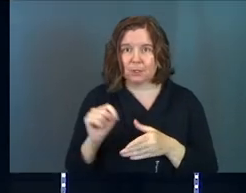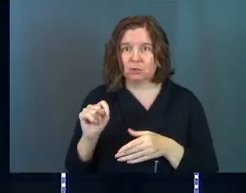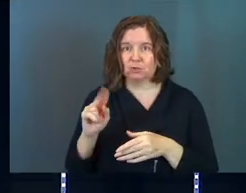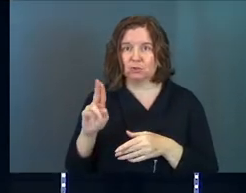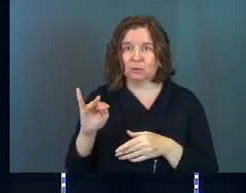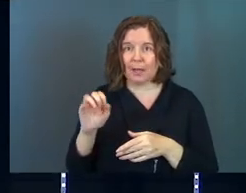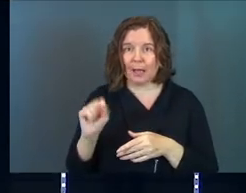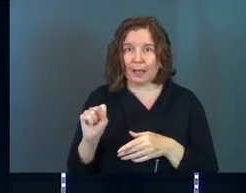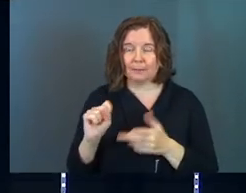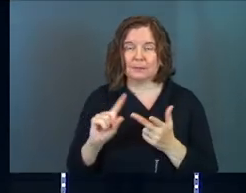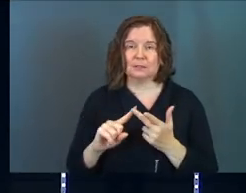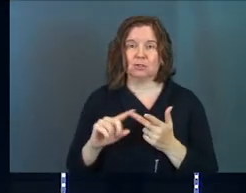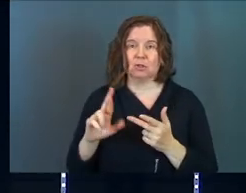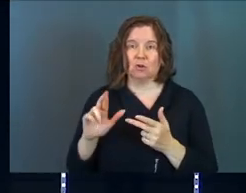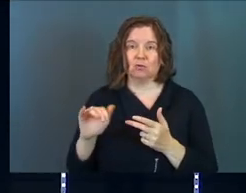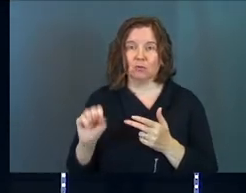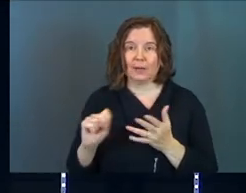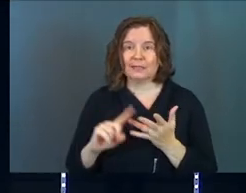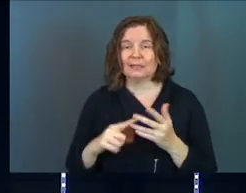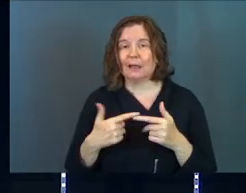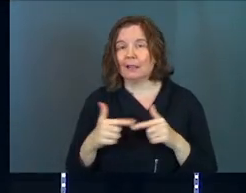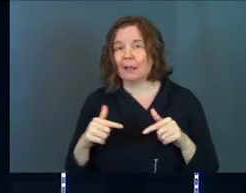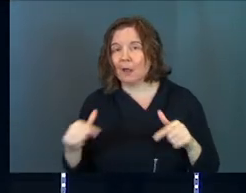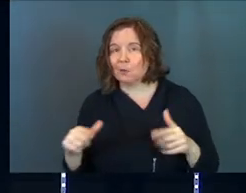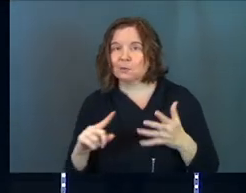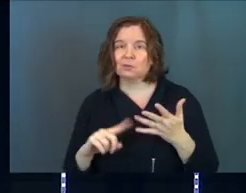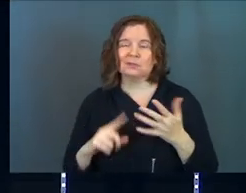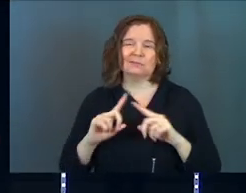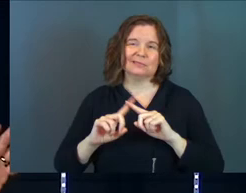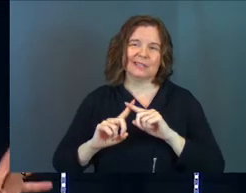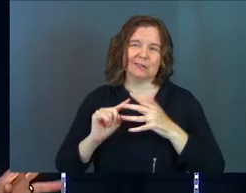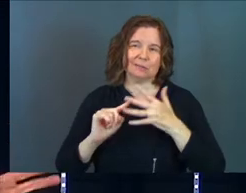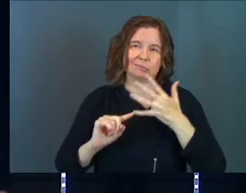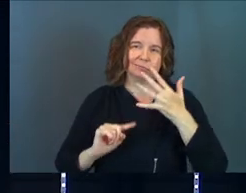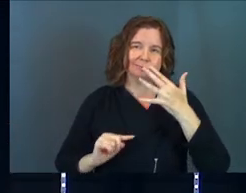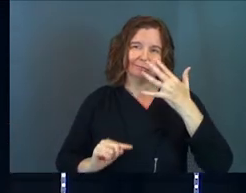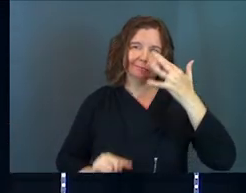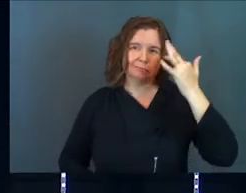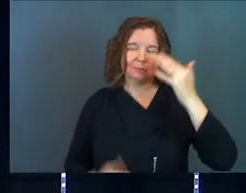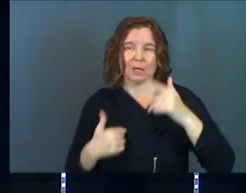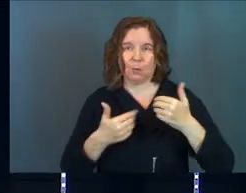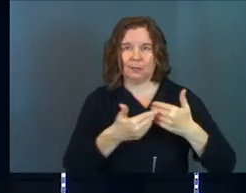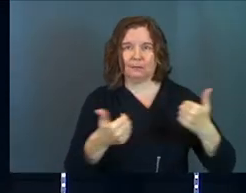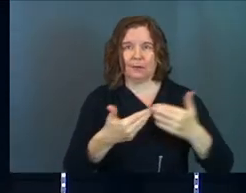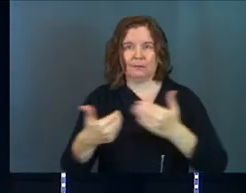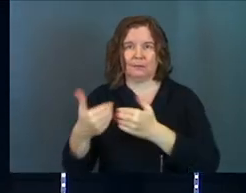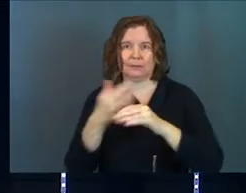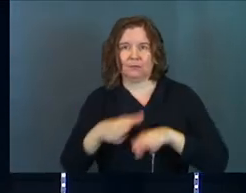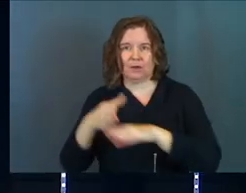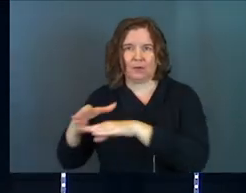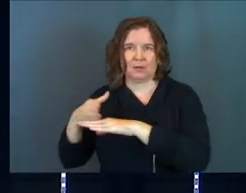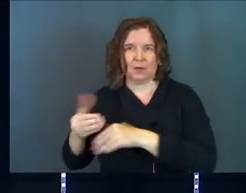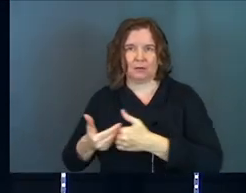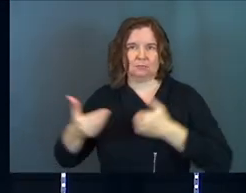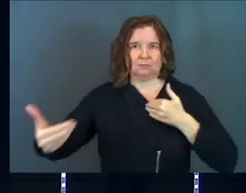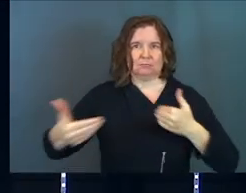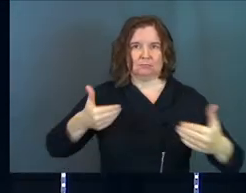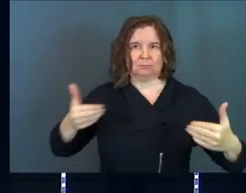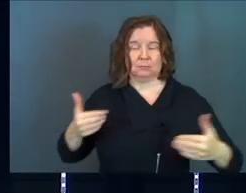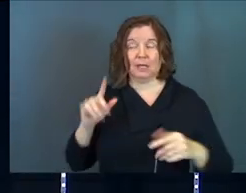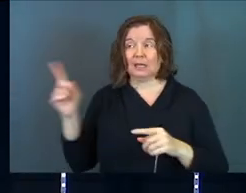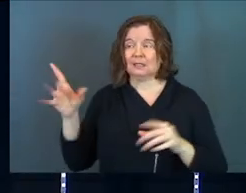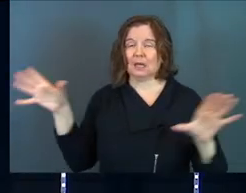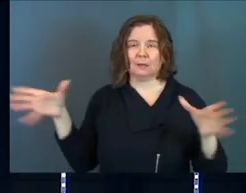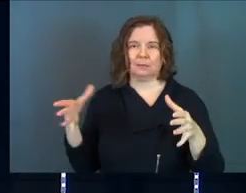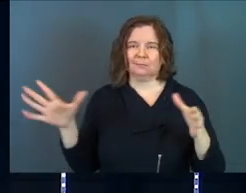tribes. You've got the races. You've got the languages. You've got all the different ways that we split ourselves up. And he's going to